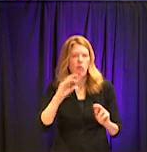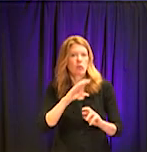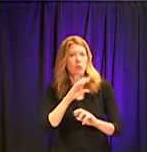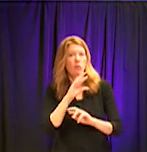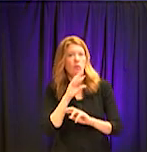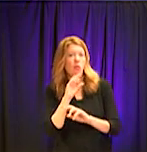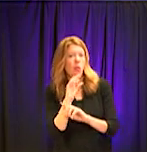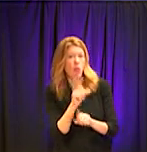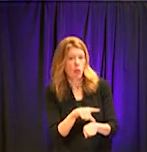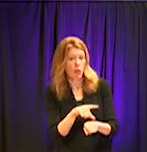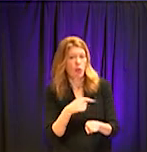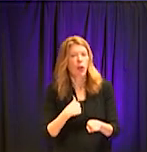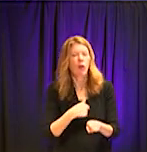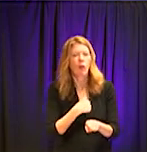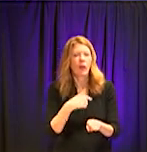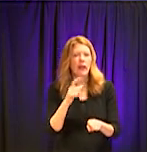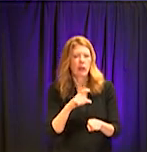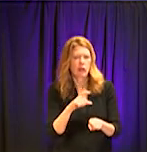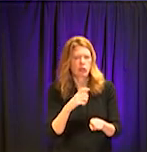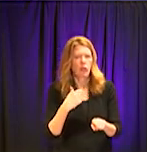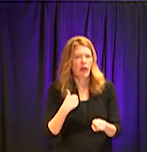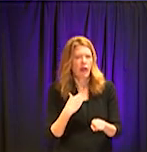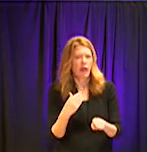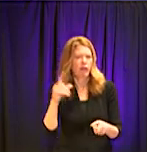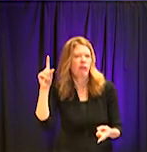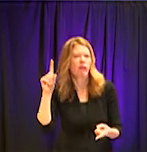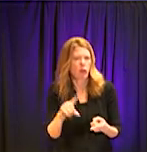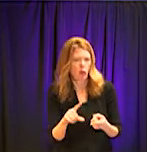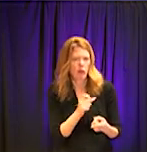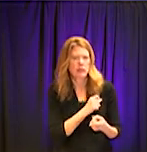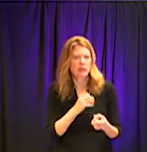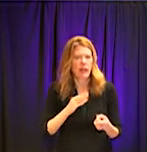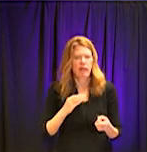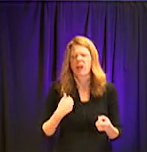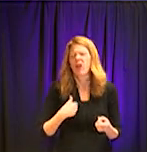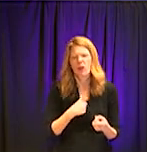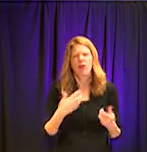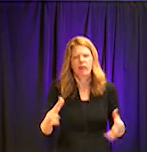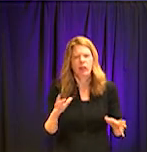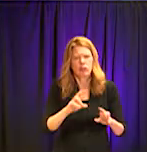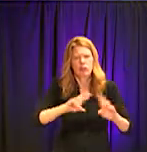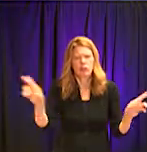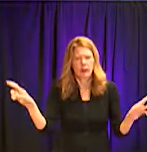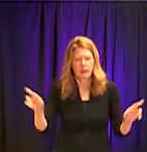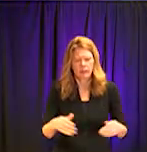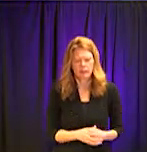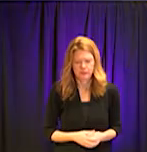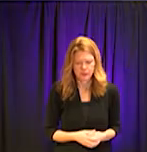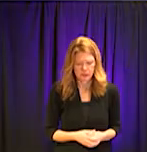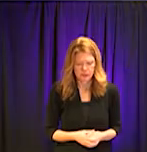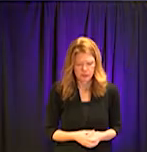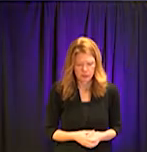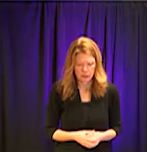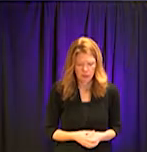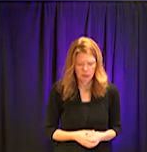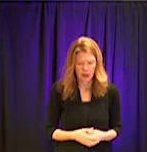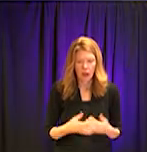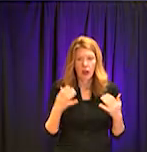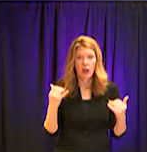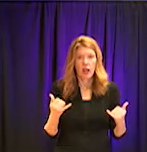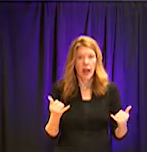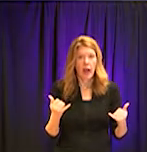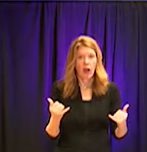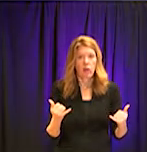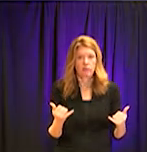Smith for his words. And of course, we may come back to additional questions. And now I would like to turn the remainder of the program over to